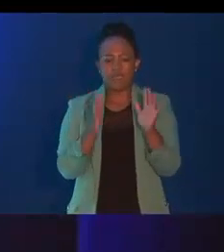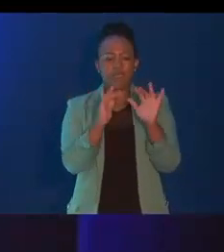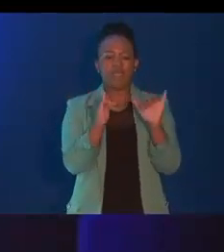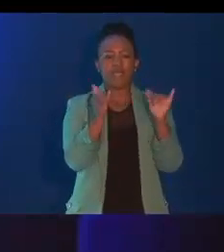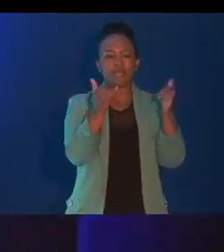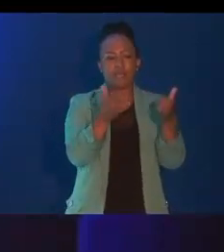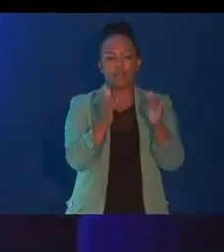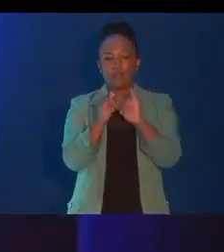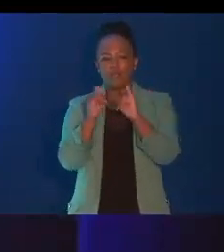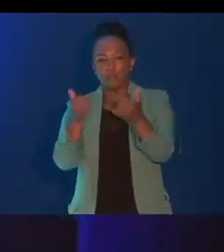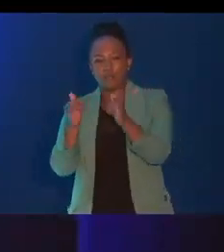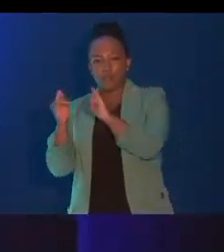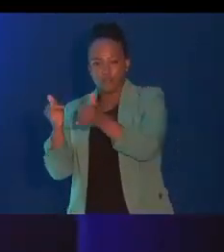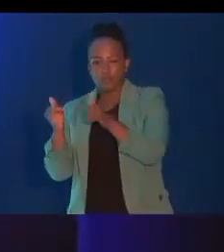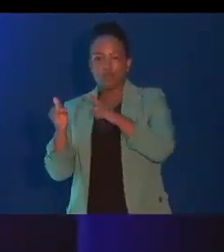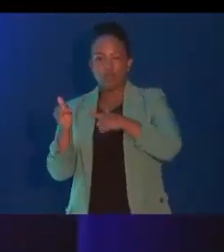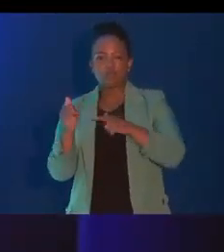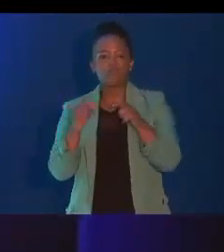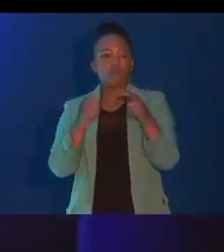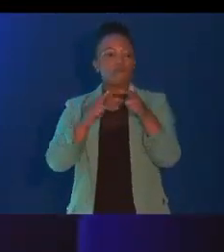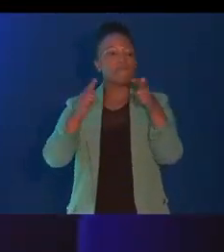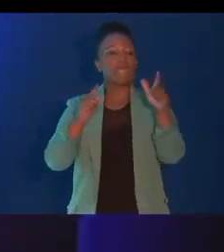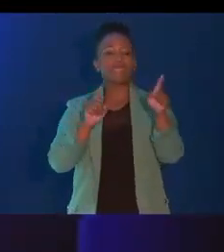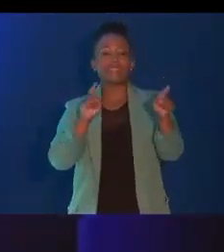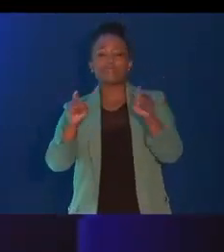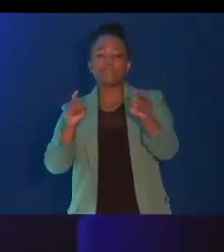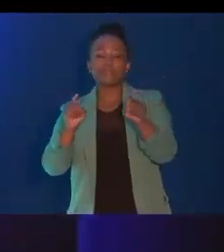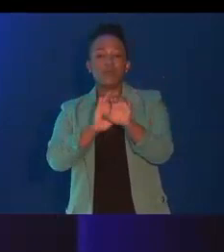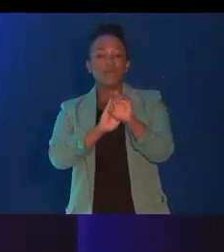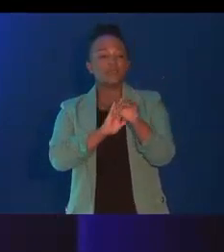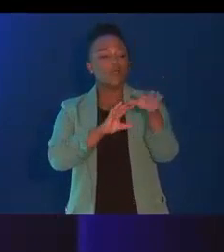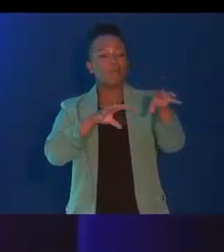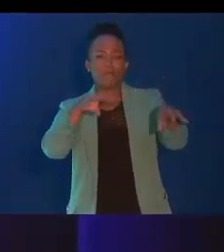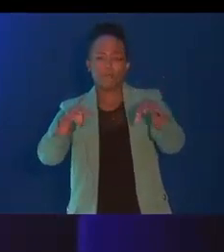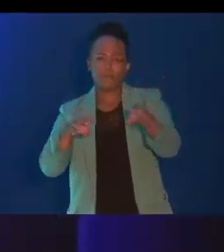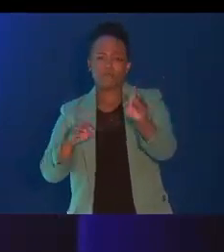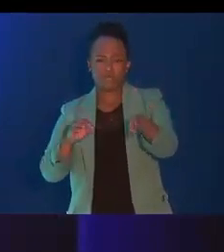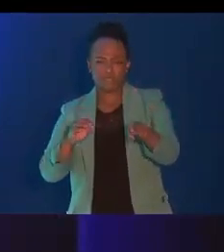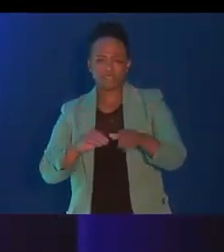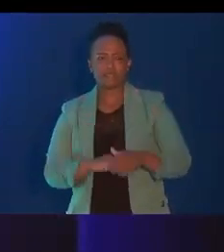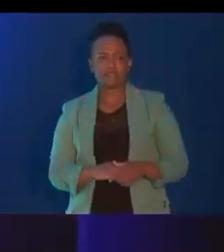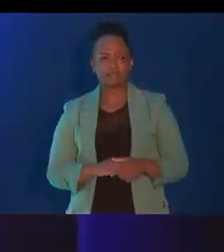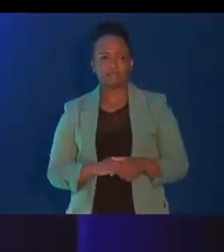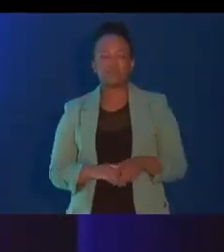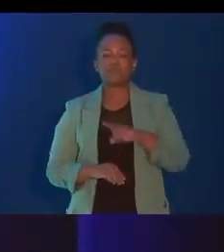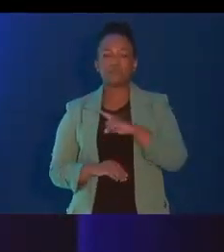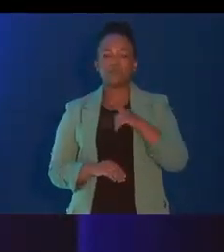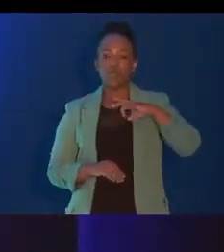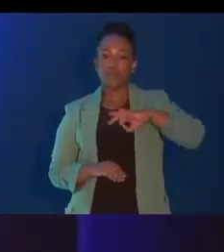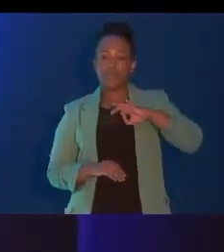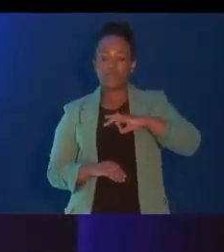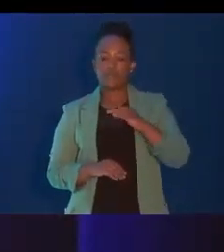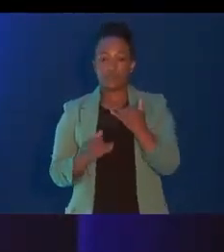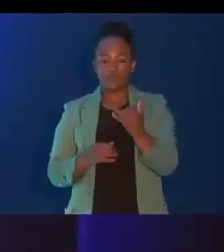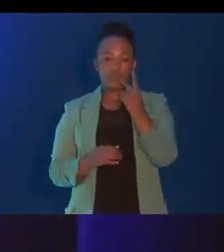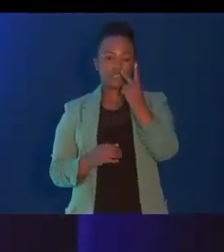close proximity to the large firms and to the markets they service. We are already seeing the benefits of this in